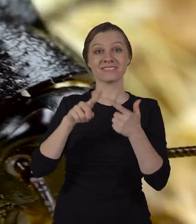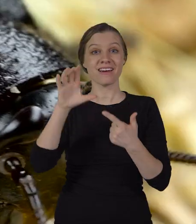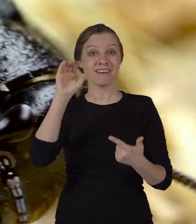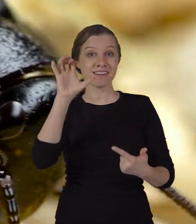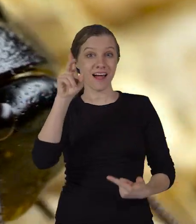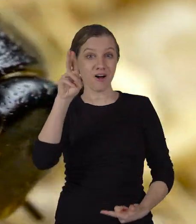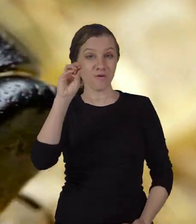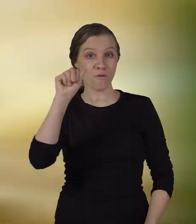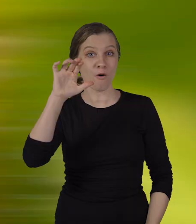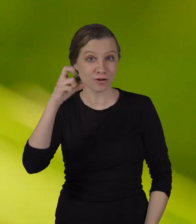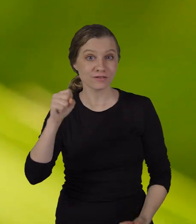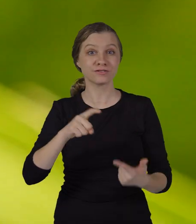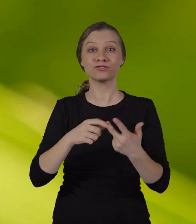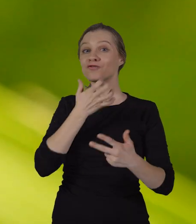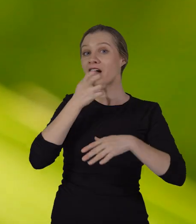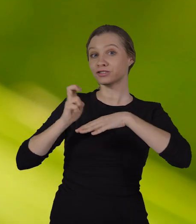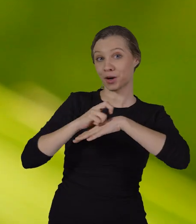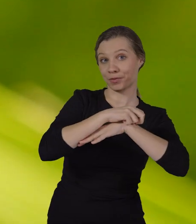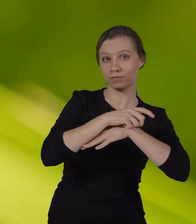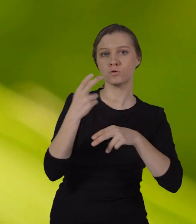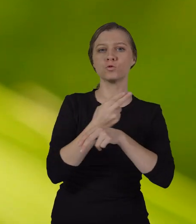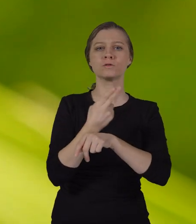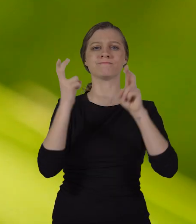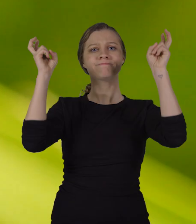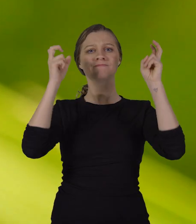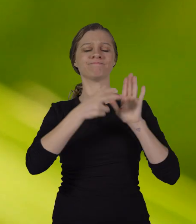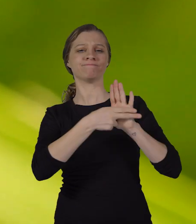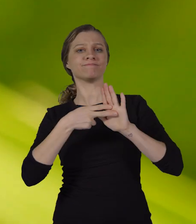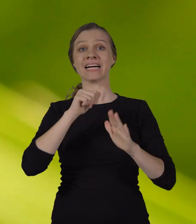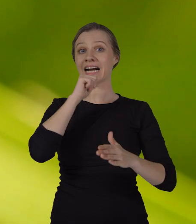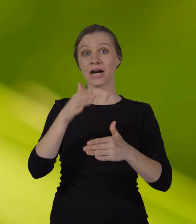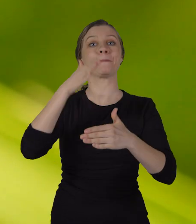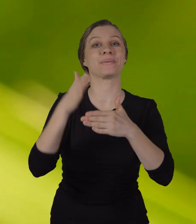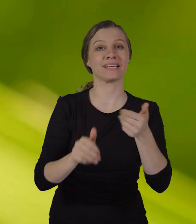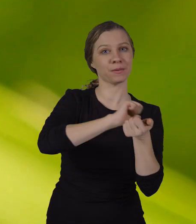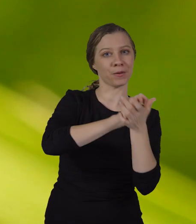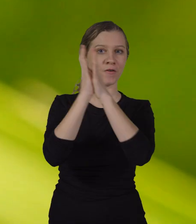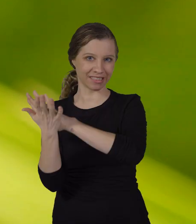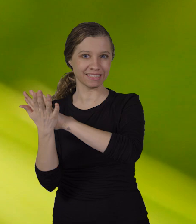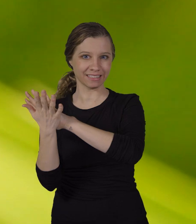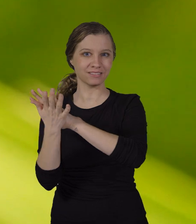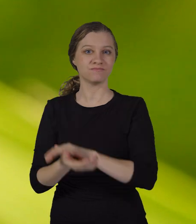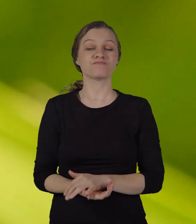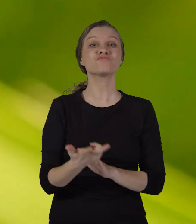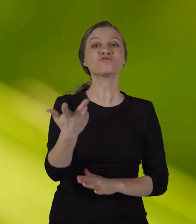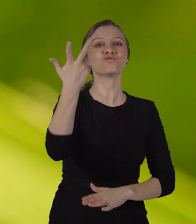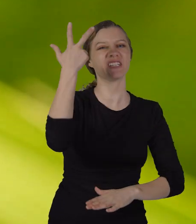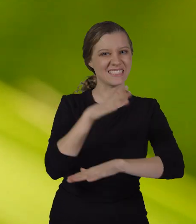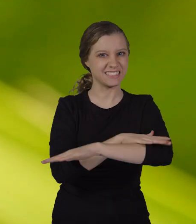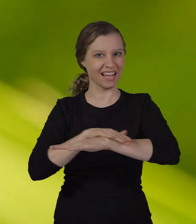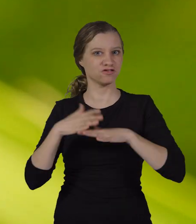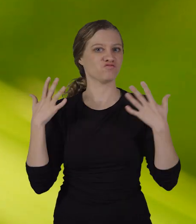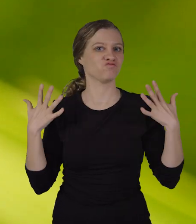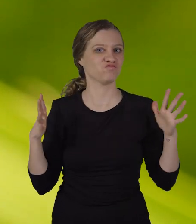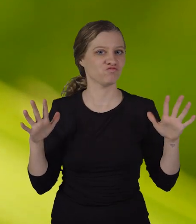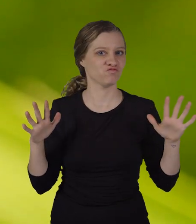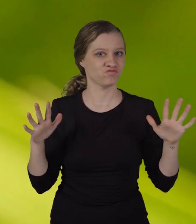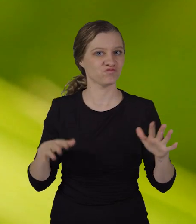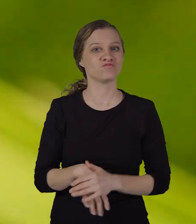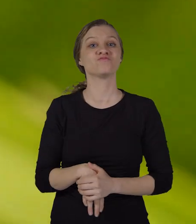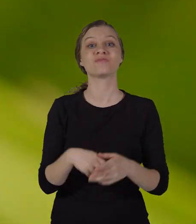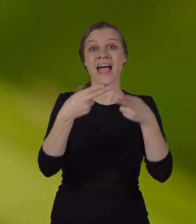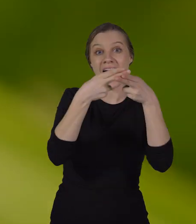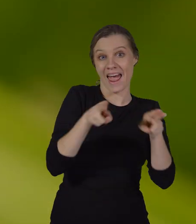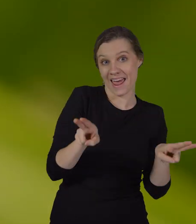cockroaches and grasshoppers use incomplete metamorphosis which only has three stages